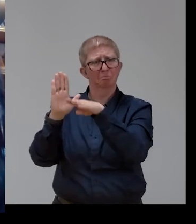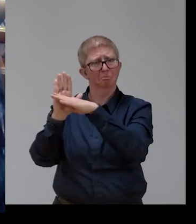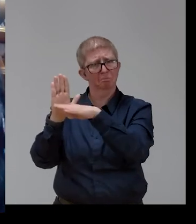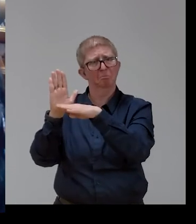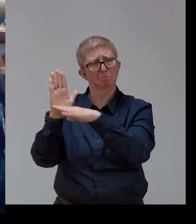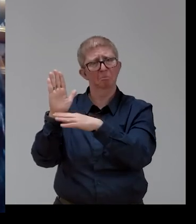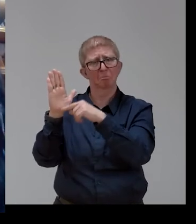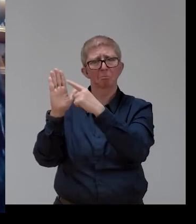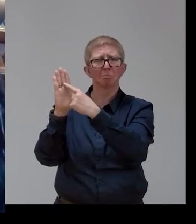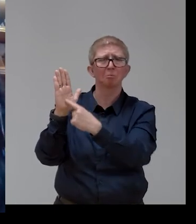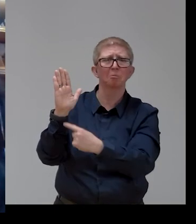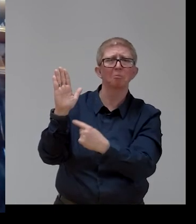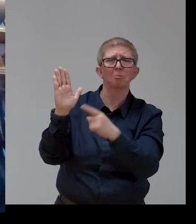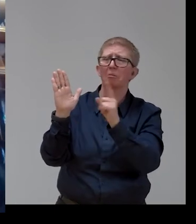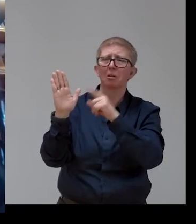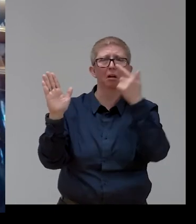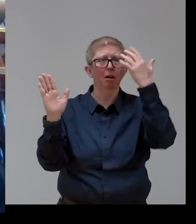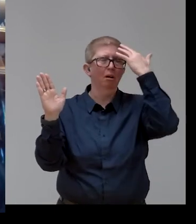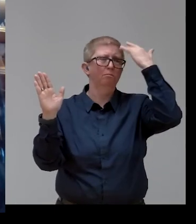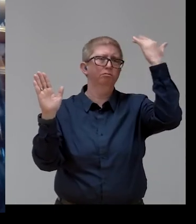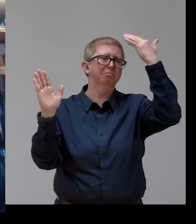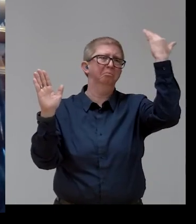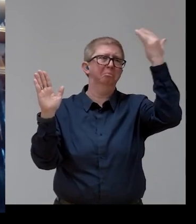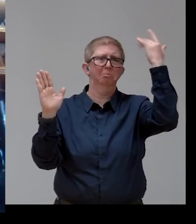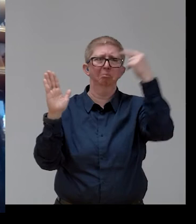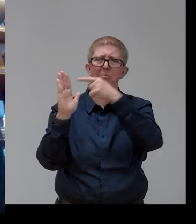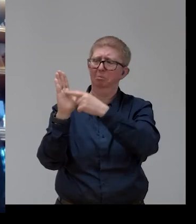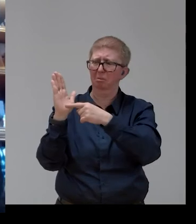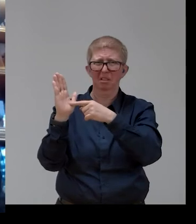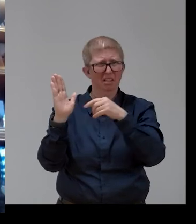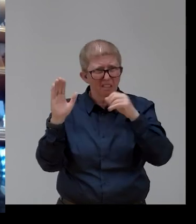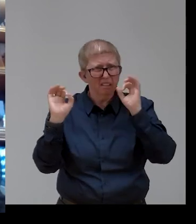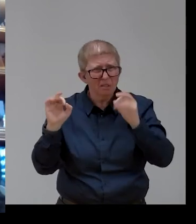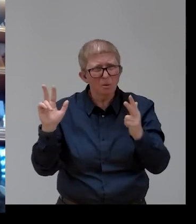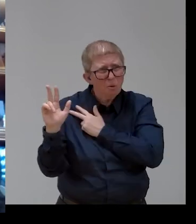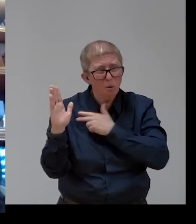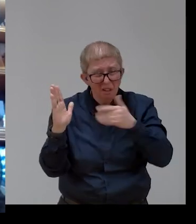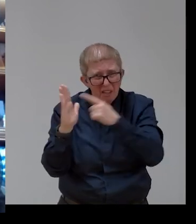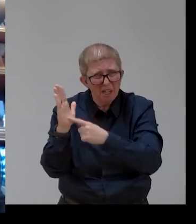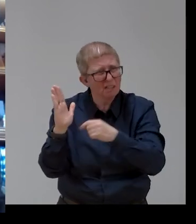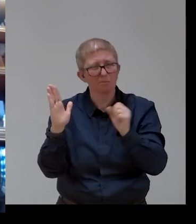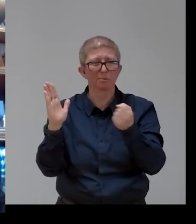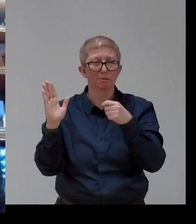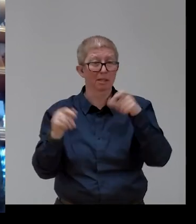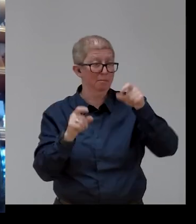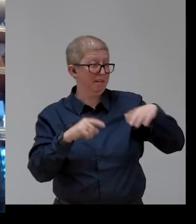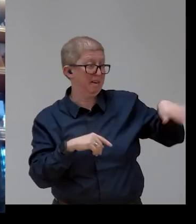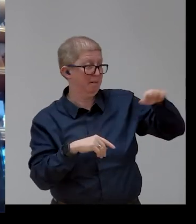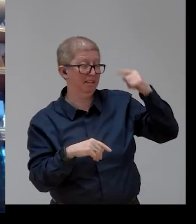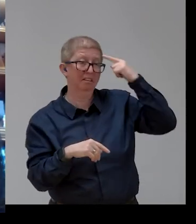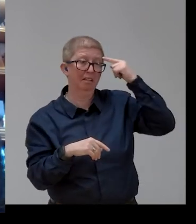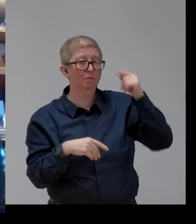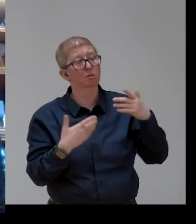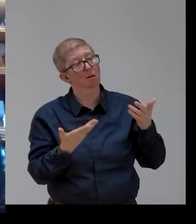utopian or chimeria. I understand when people say that, but I